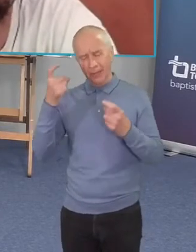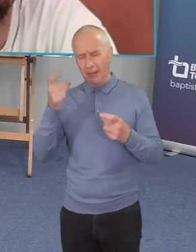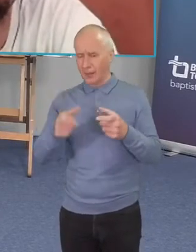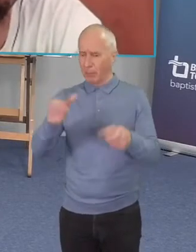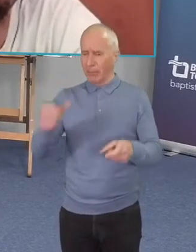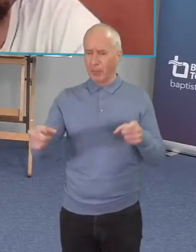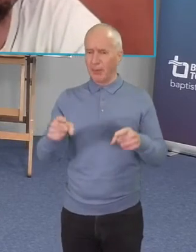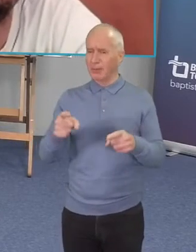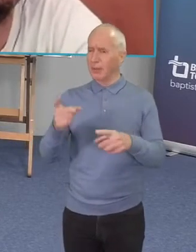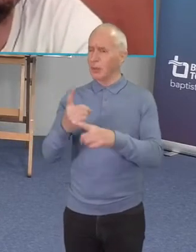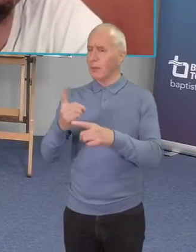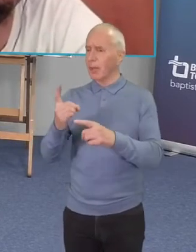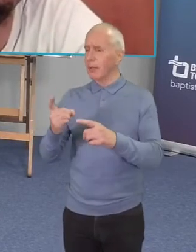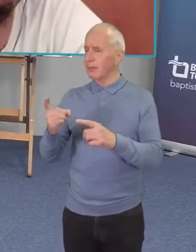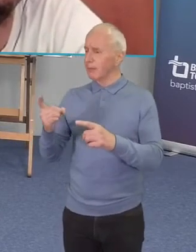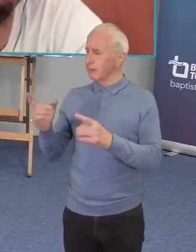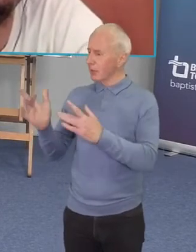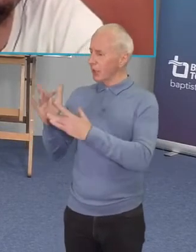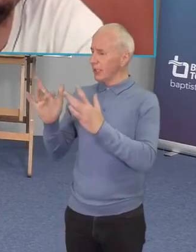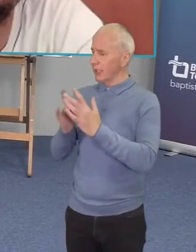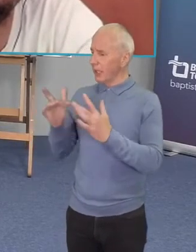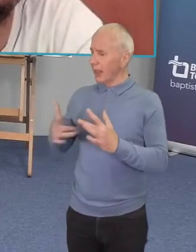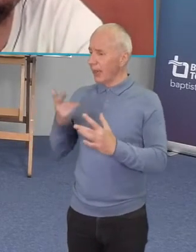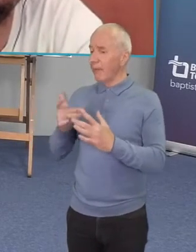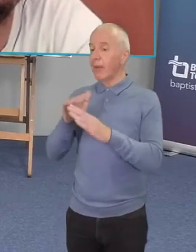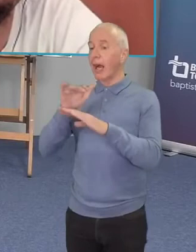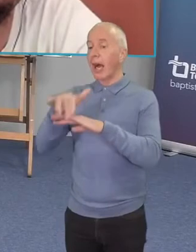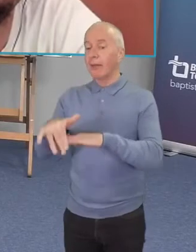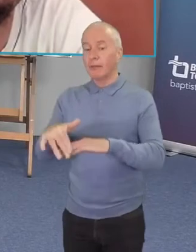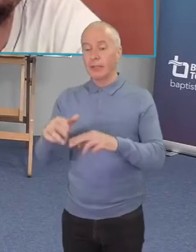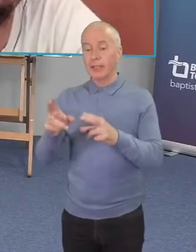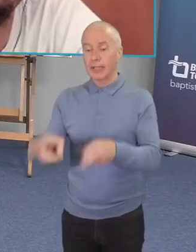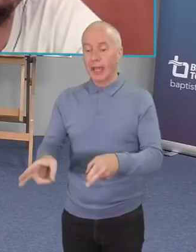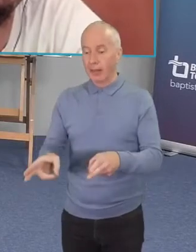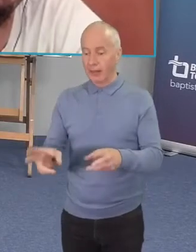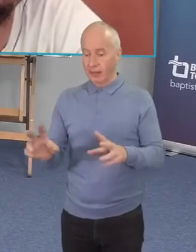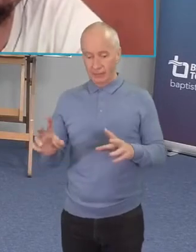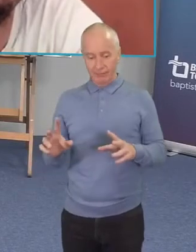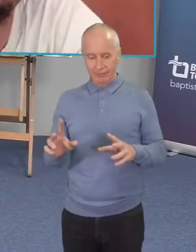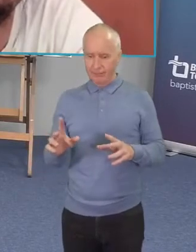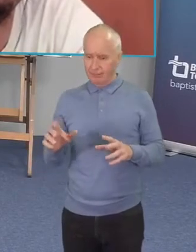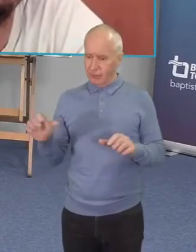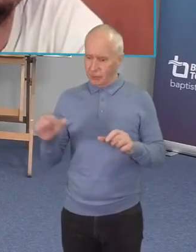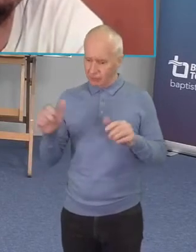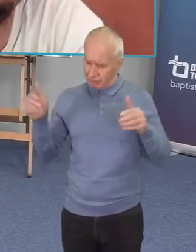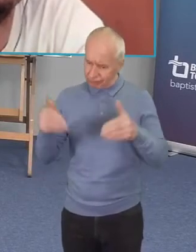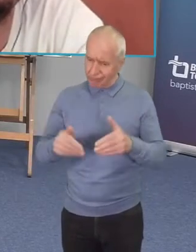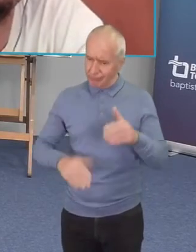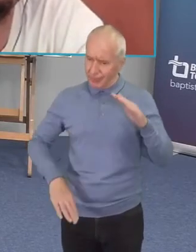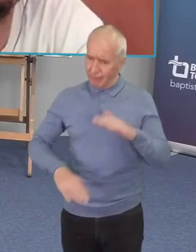about life with jesus after death rather than fullness of life both now and forever